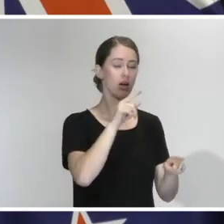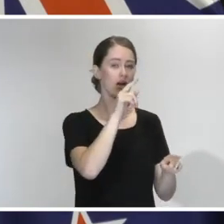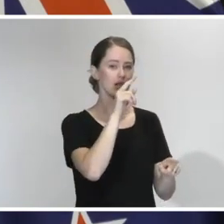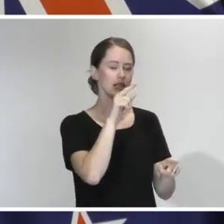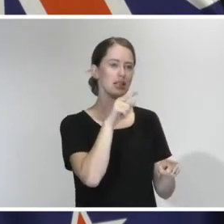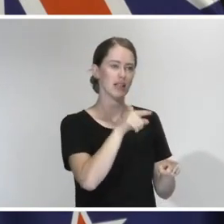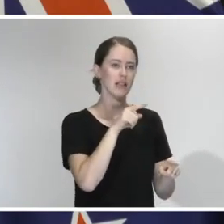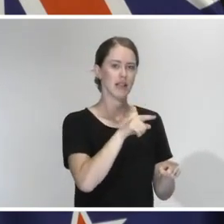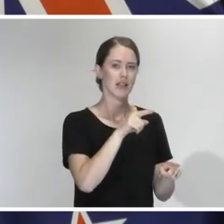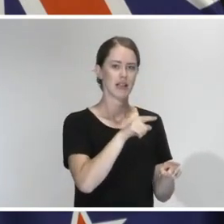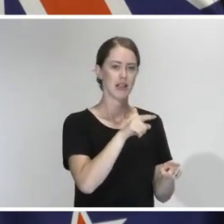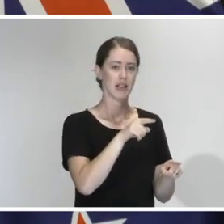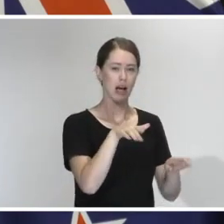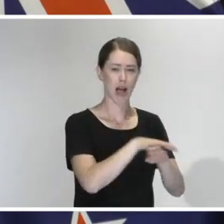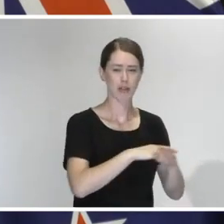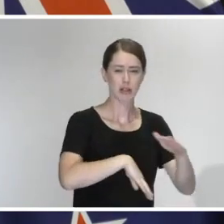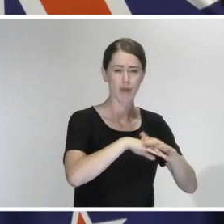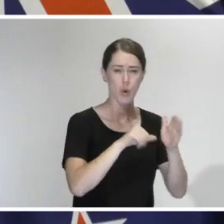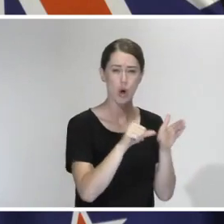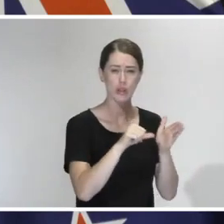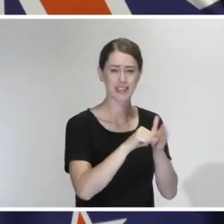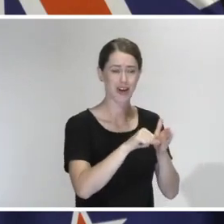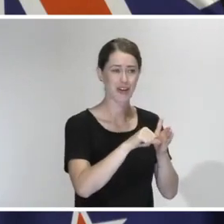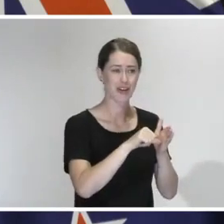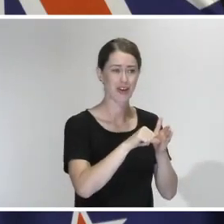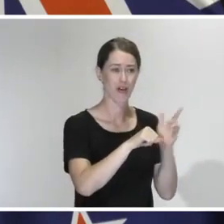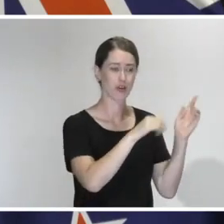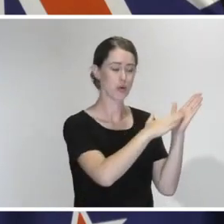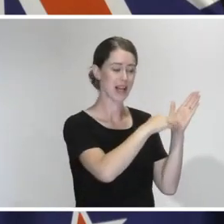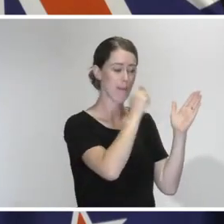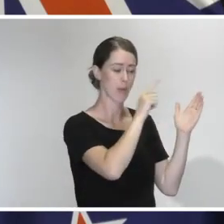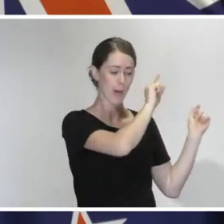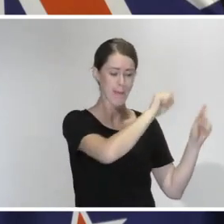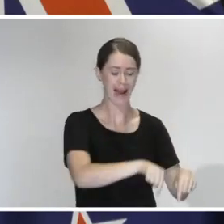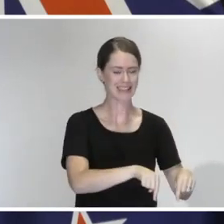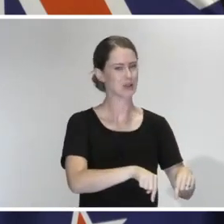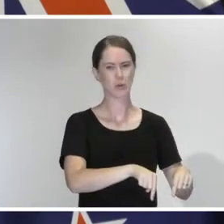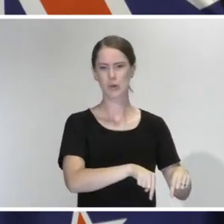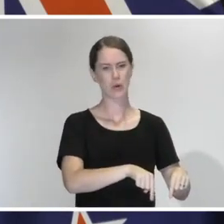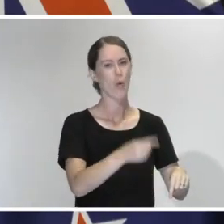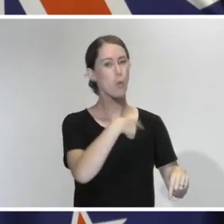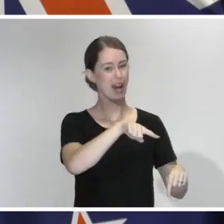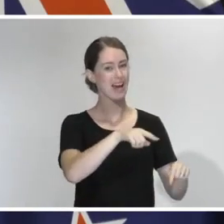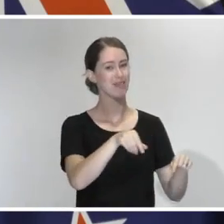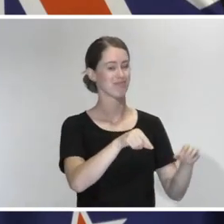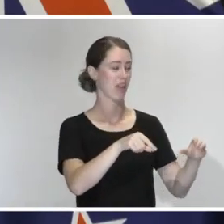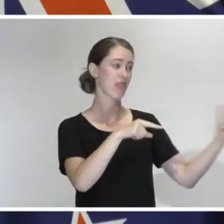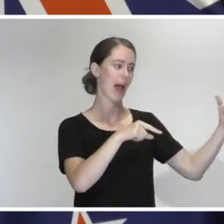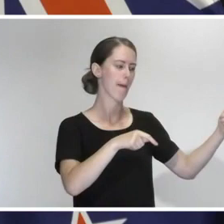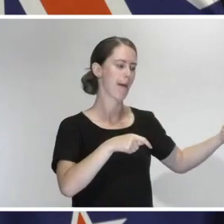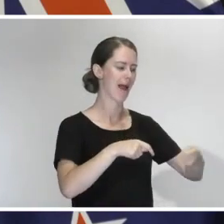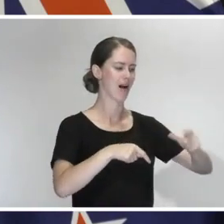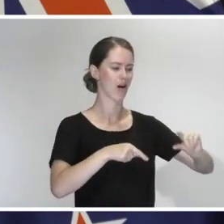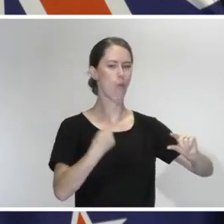not cover the full cost of getting these New Zealanders out. I should be very clear on that. We are underwriting the cost of getting them out.